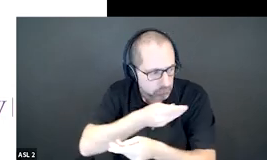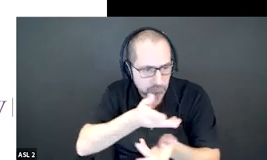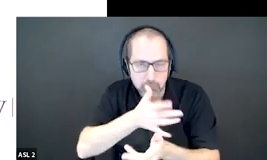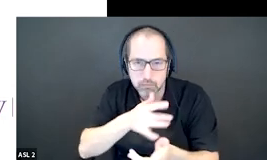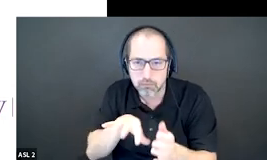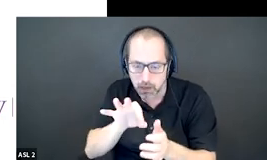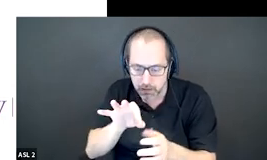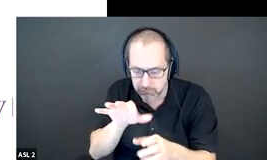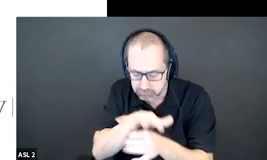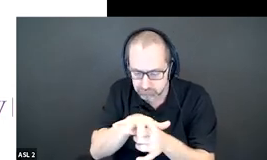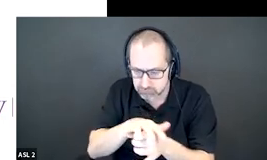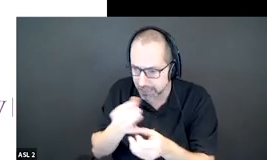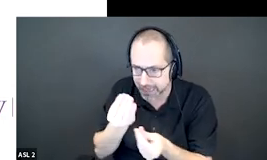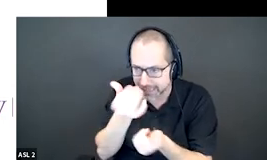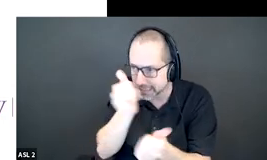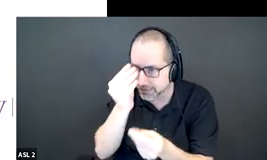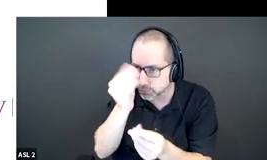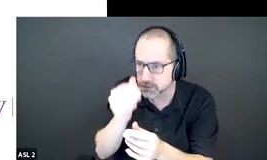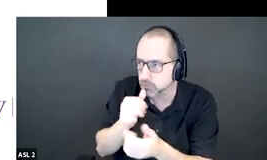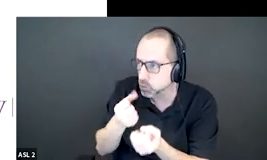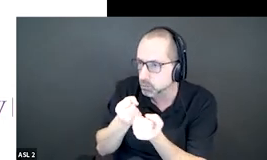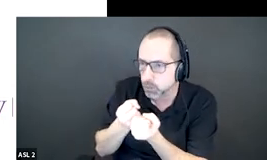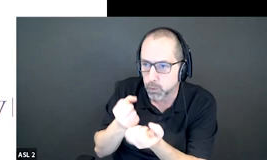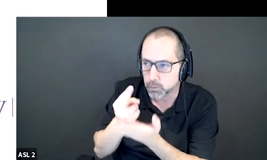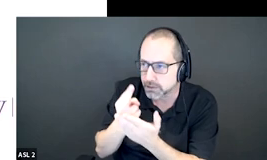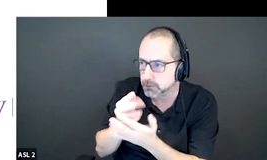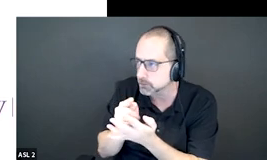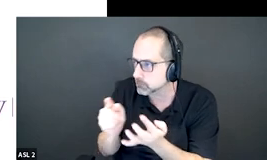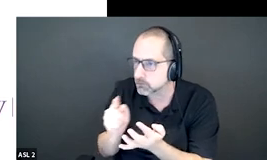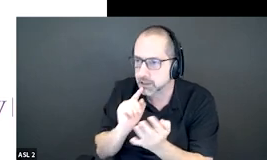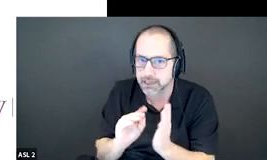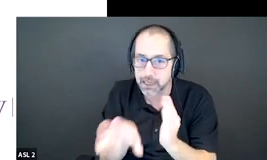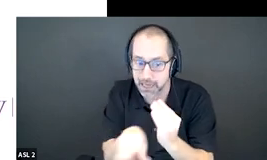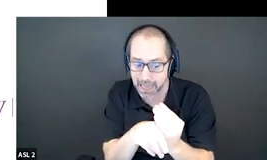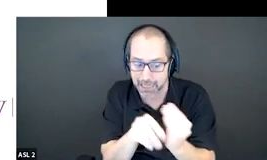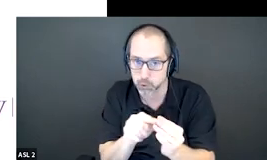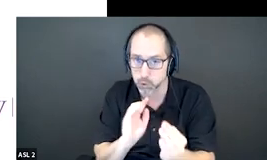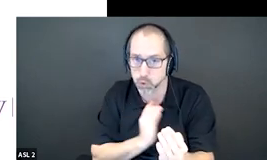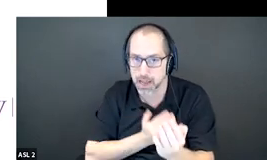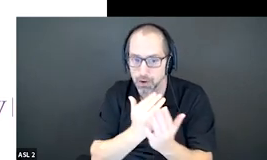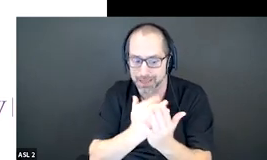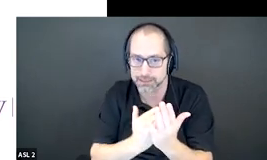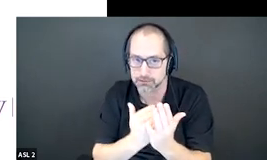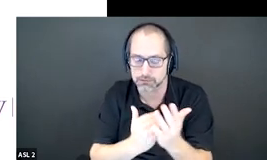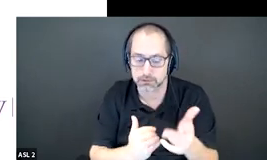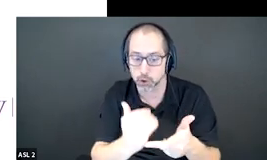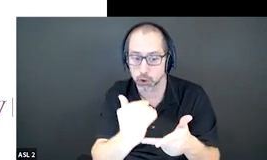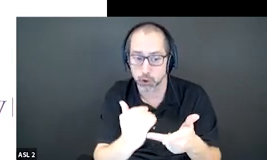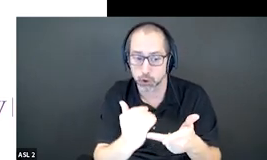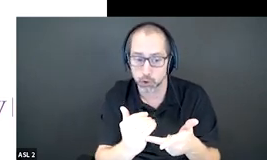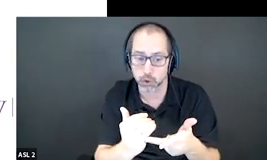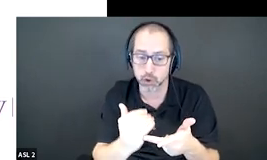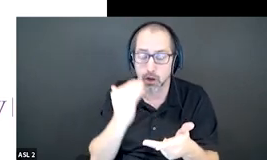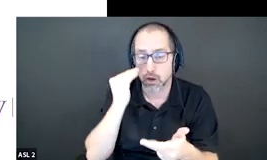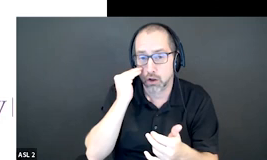support system that they can find that they can locate and add it to the list the third one is knowing how to